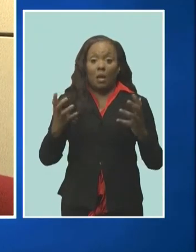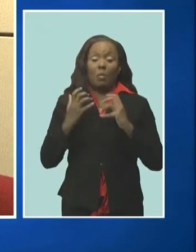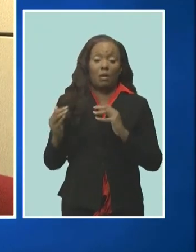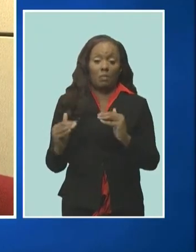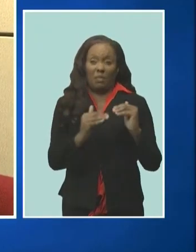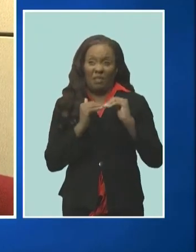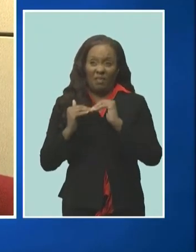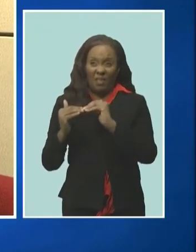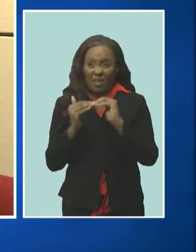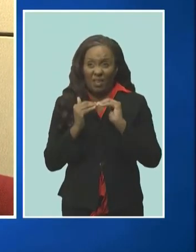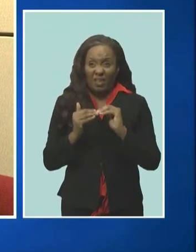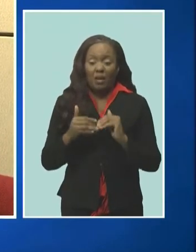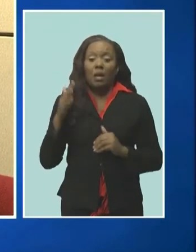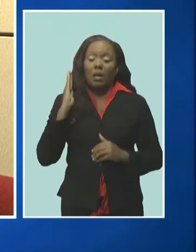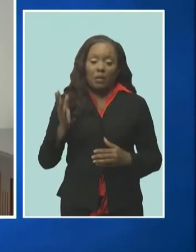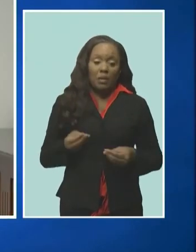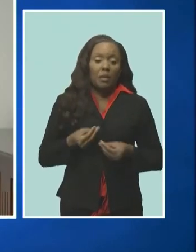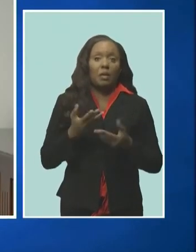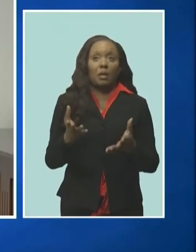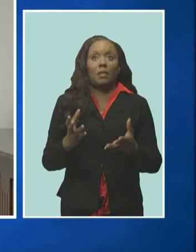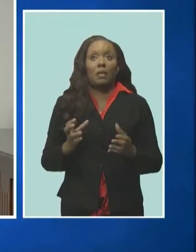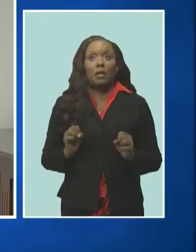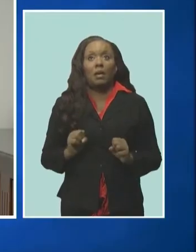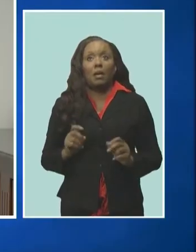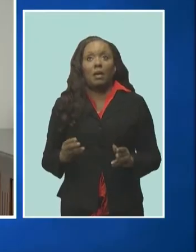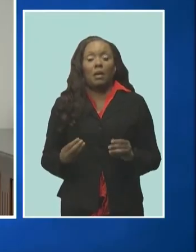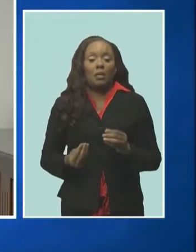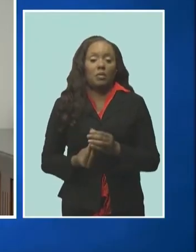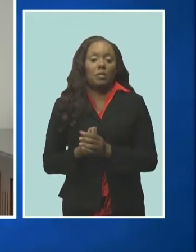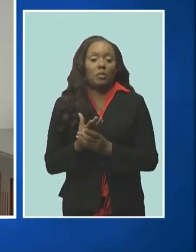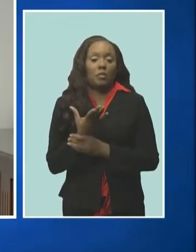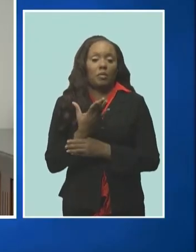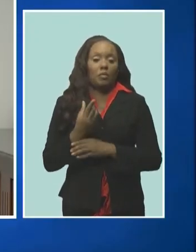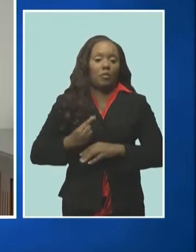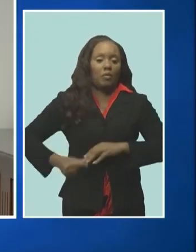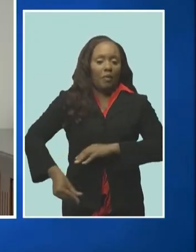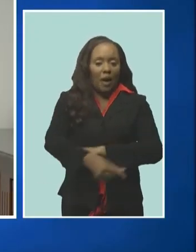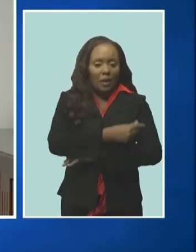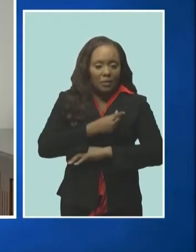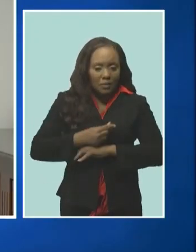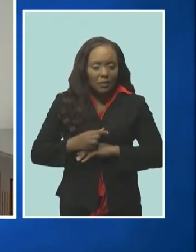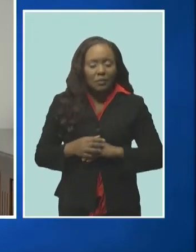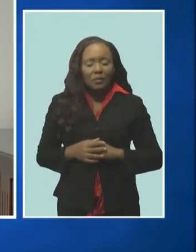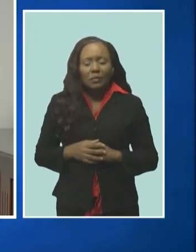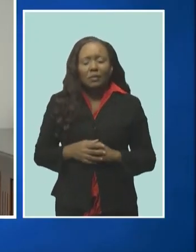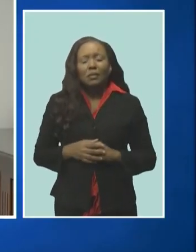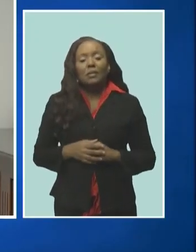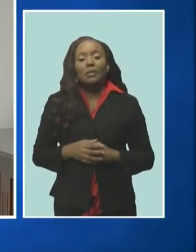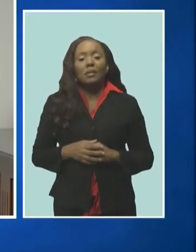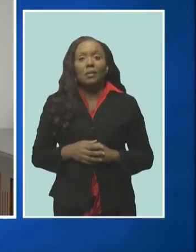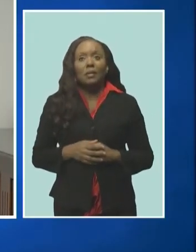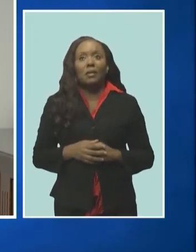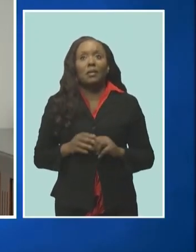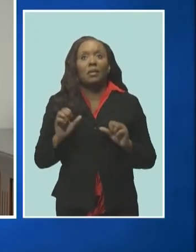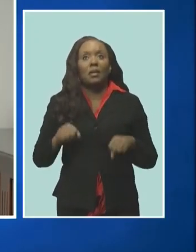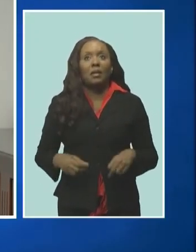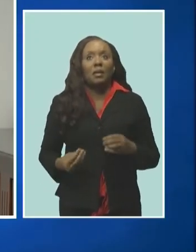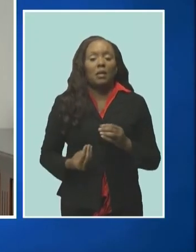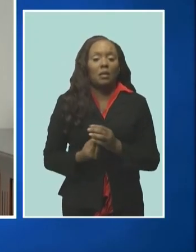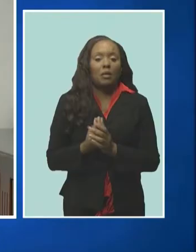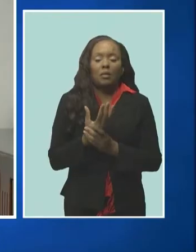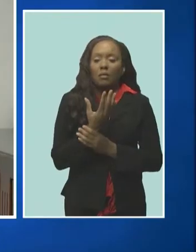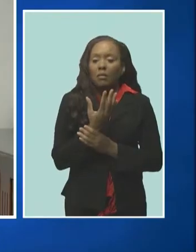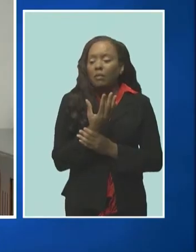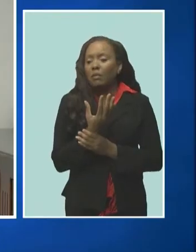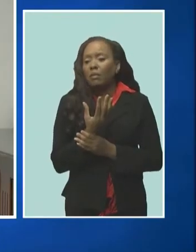i would give you the option of growing grass that's as far as it goes i would give you the option of growing energy plants